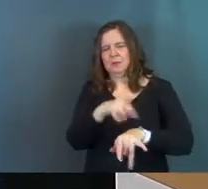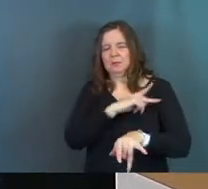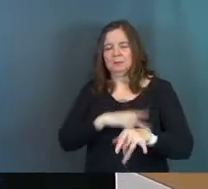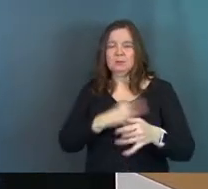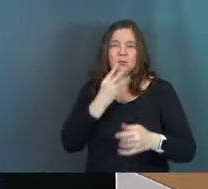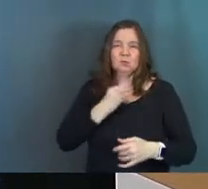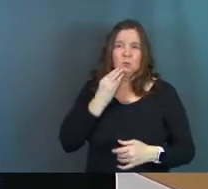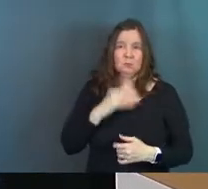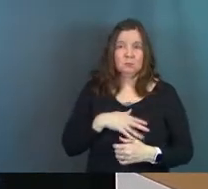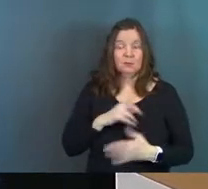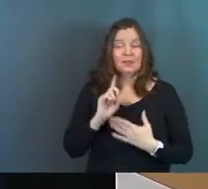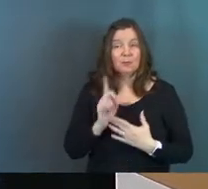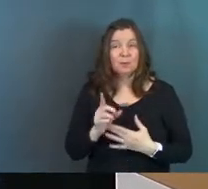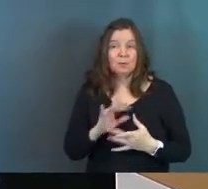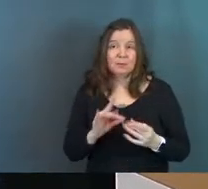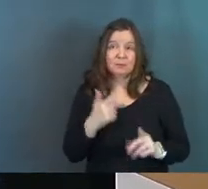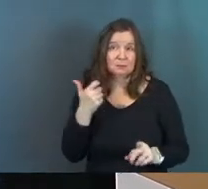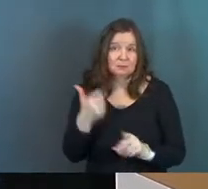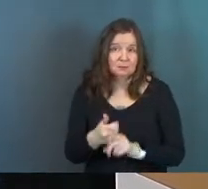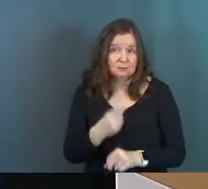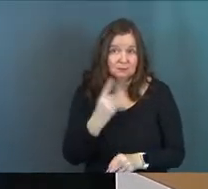This moment kind of speaks for itself, right?